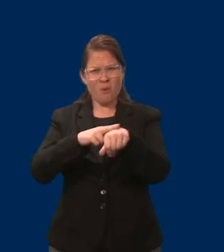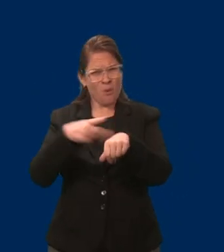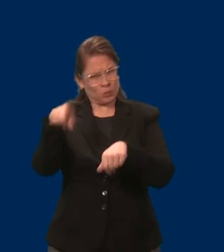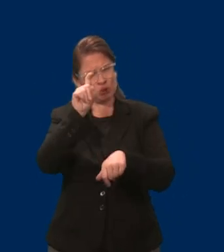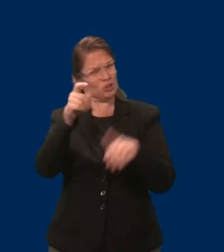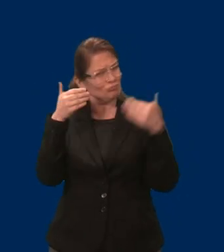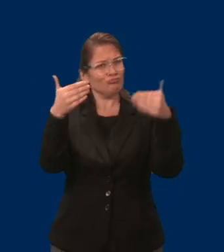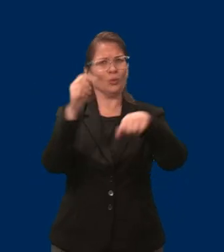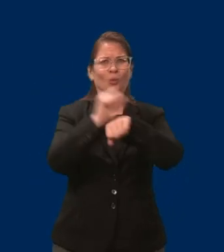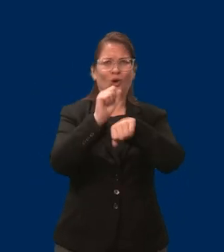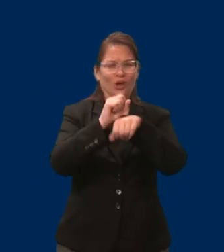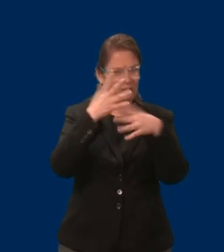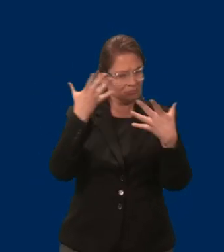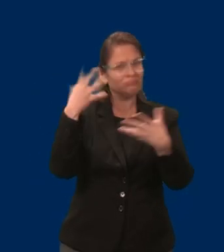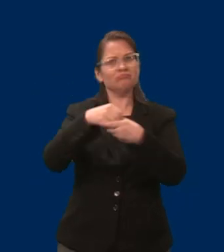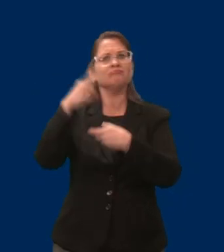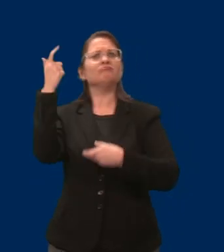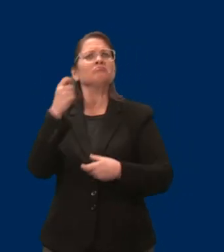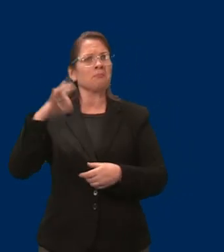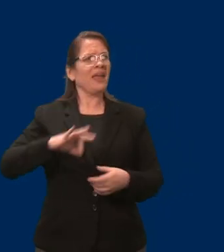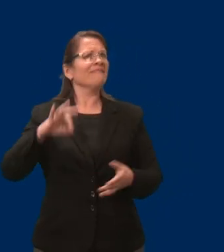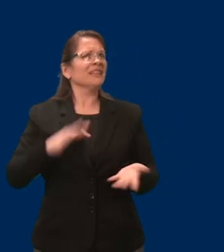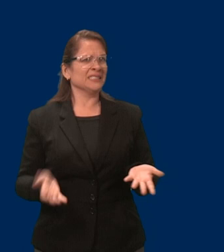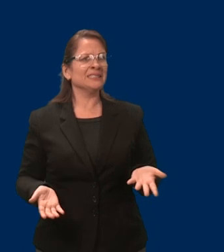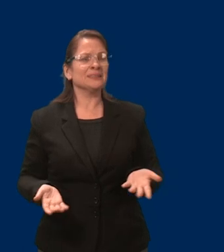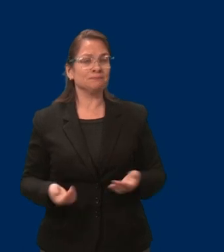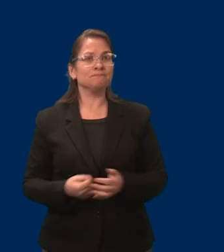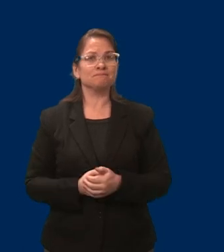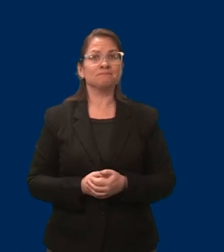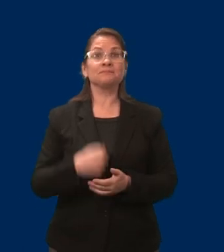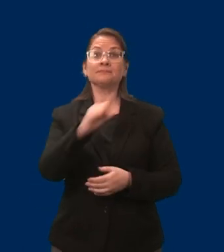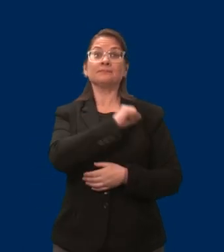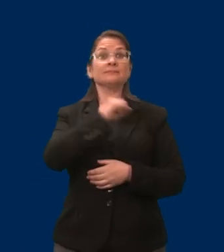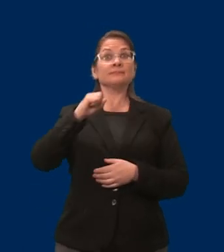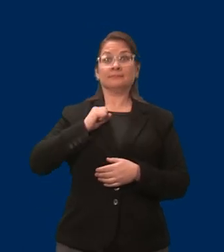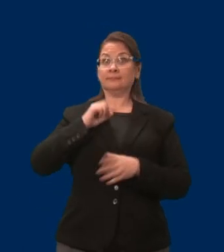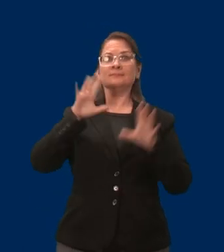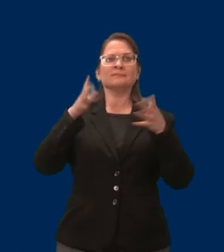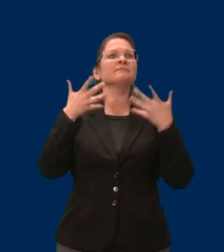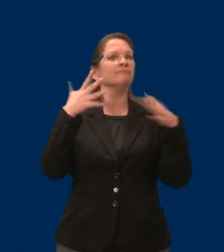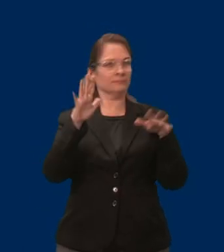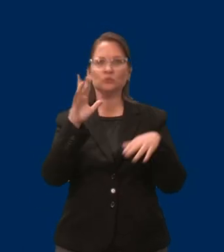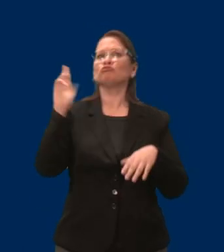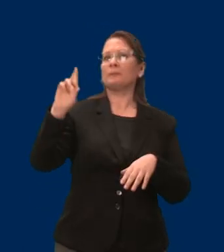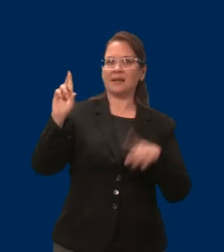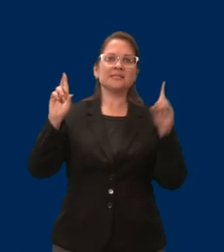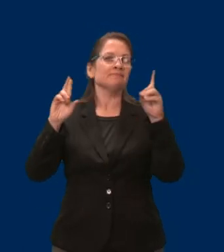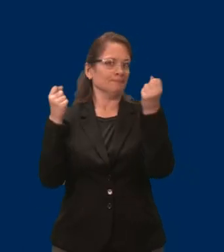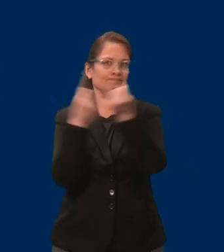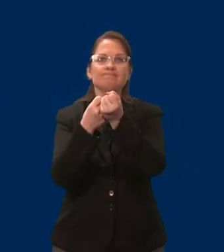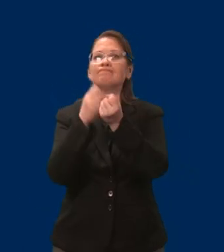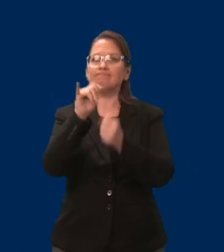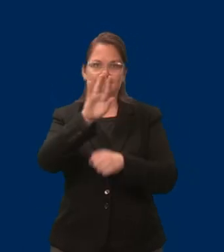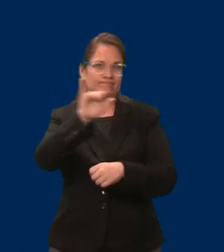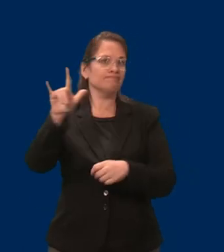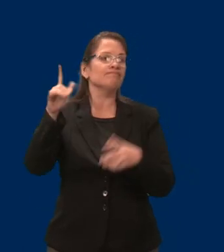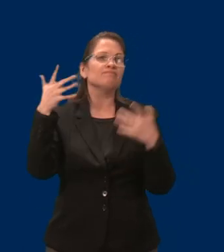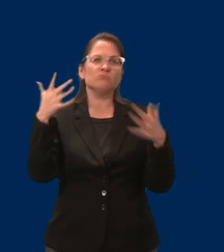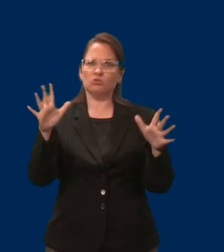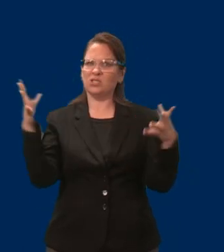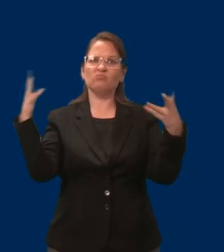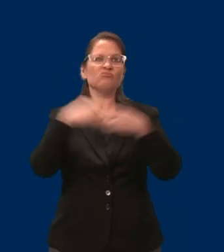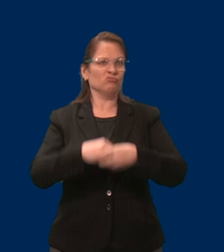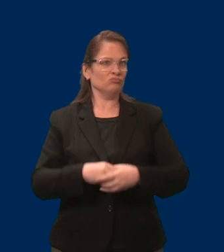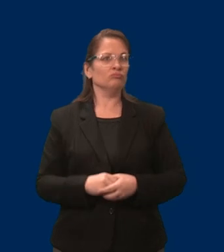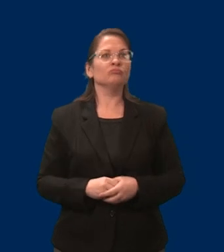so the Senate has on a bipartisan basis has been supportive of that. And Senator Murphy offered the amendment in our committee,